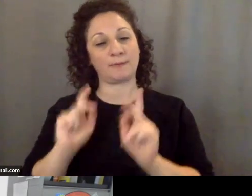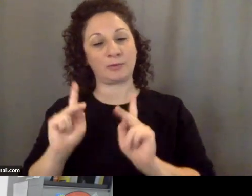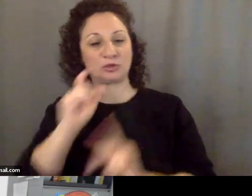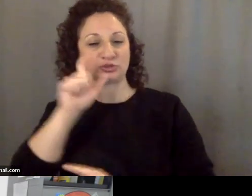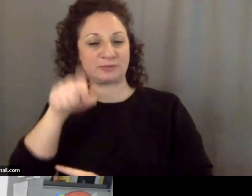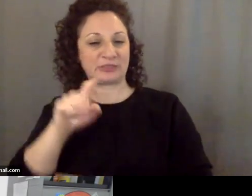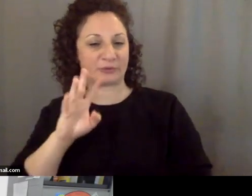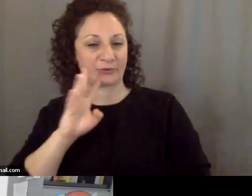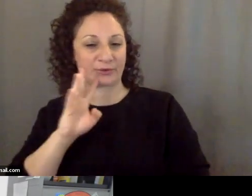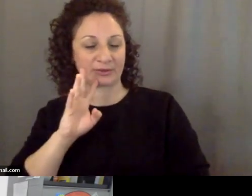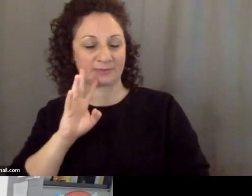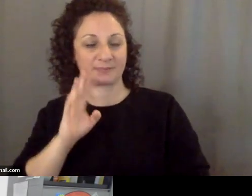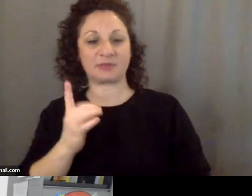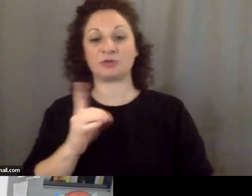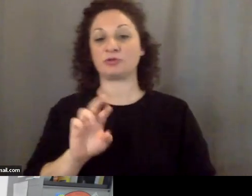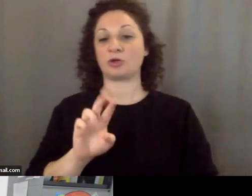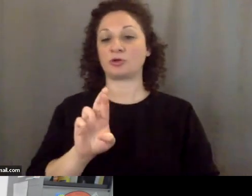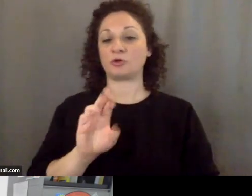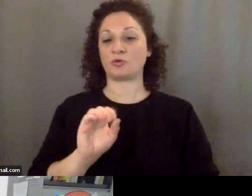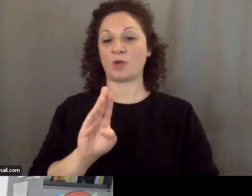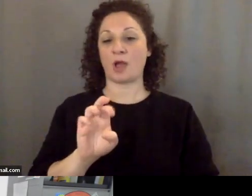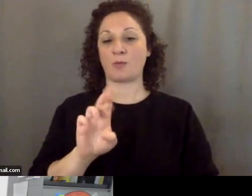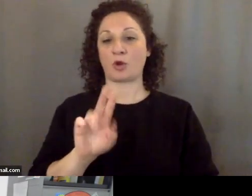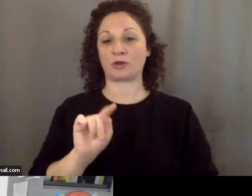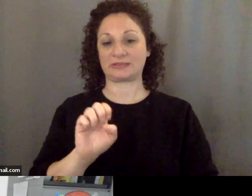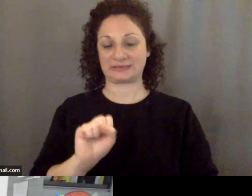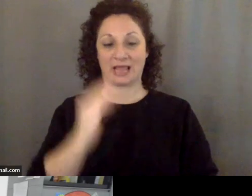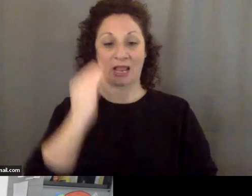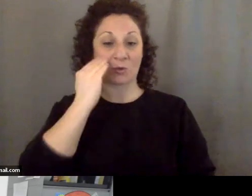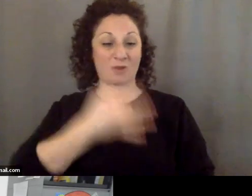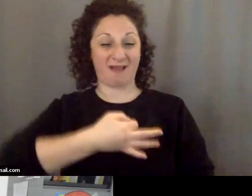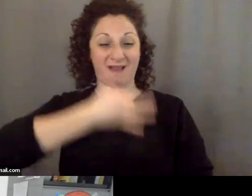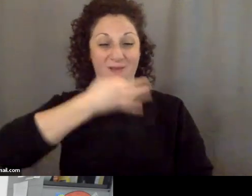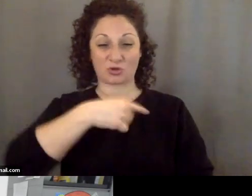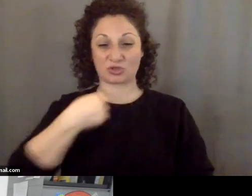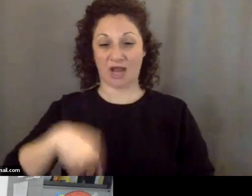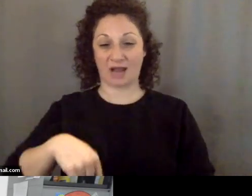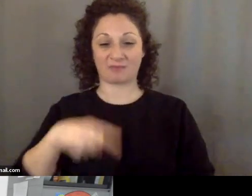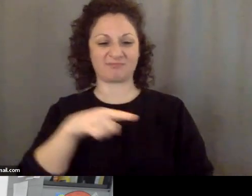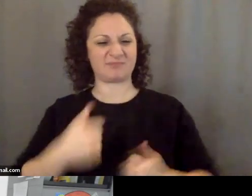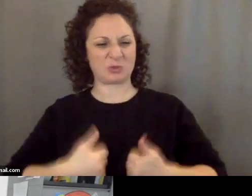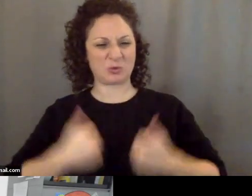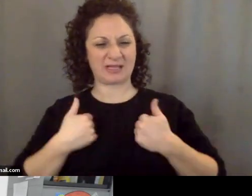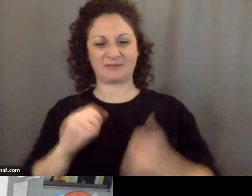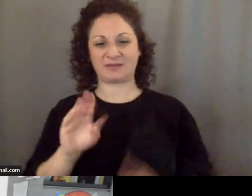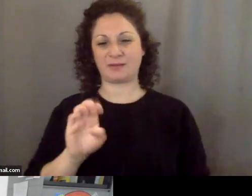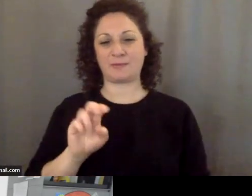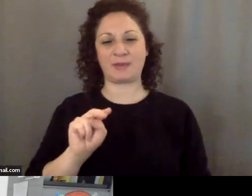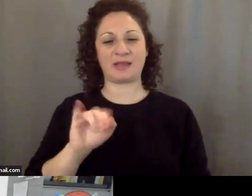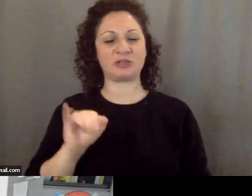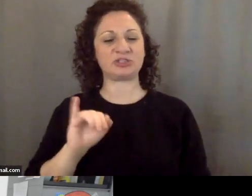Dr. Roberts, I know as an expert on China, you've lived in Beijing for at least two years. Is that right?